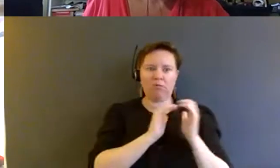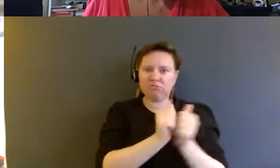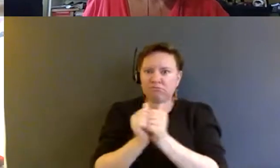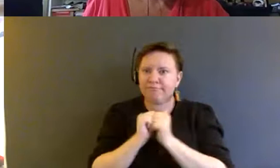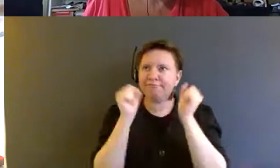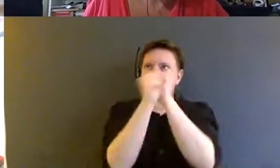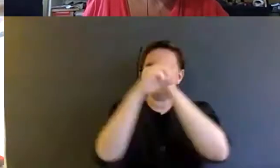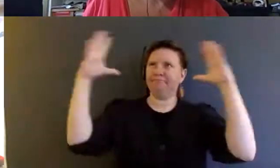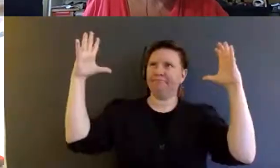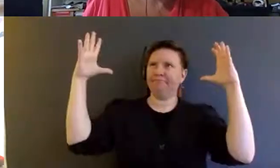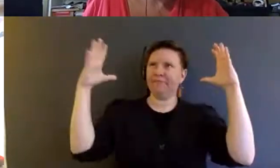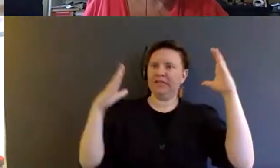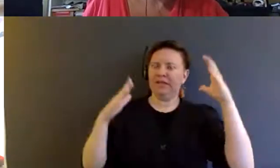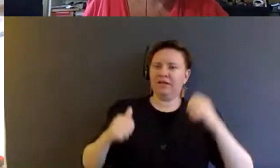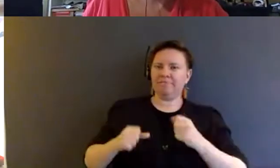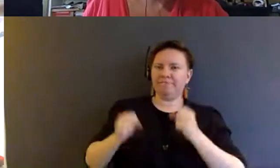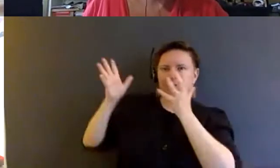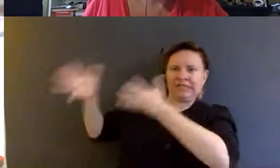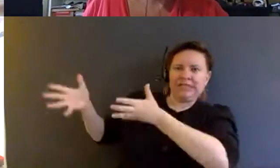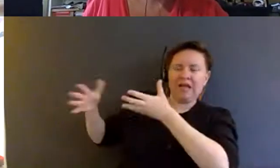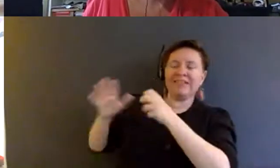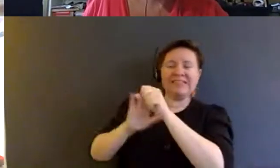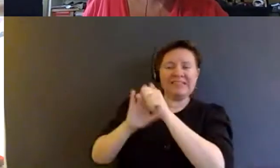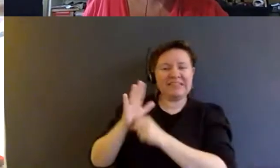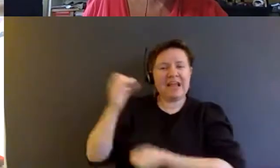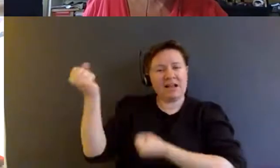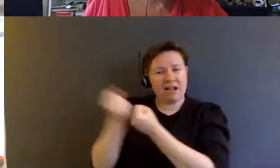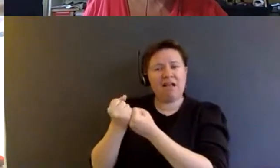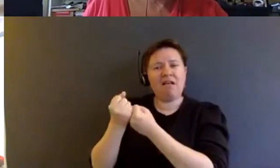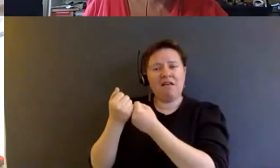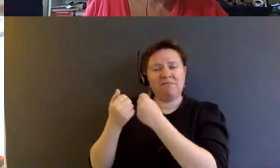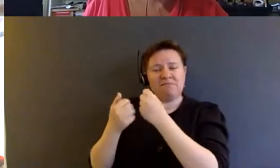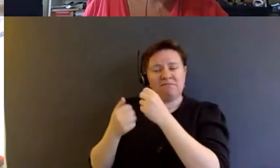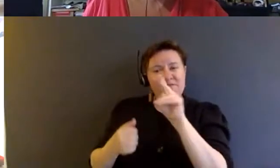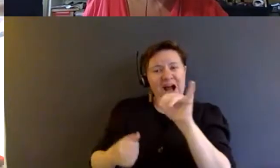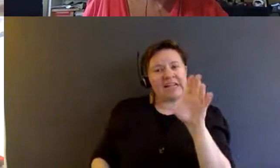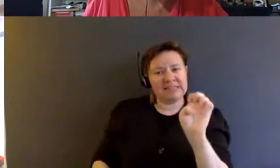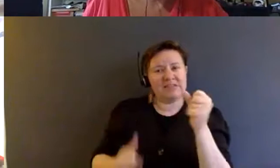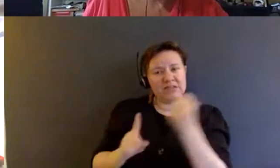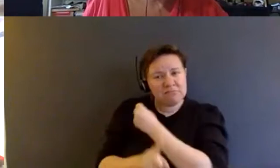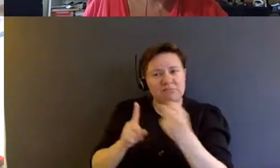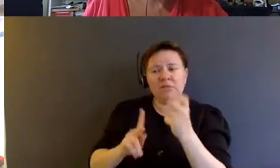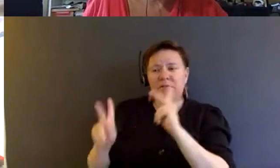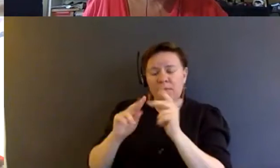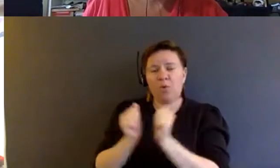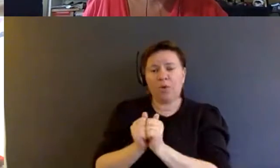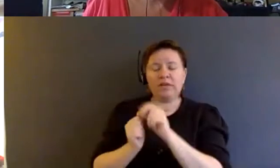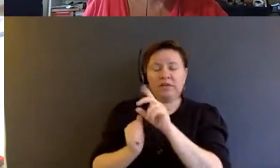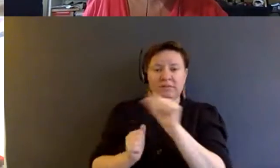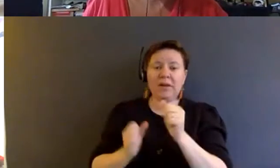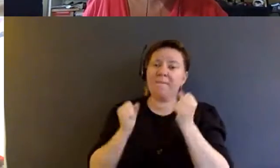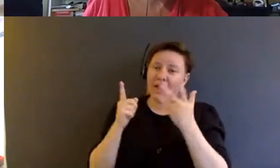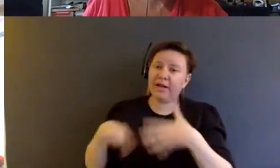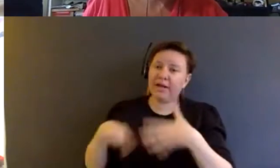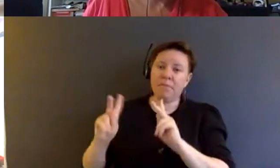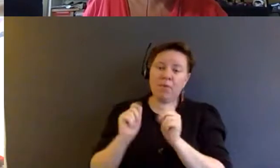Institutionalization, in fact, is state-sponsored violence against people with disabilities, many of whom are currently people of color and